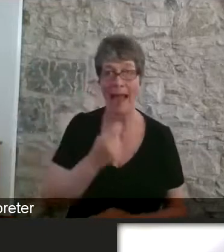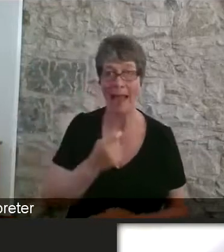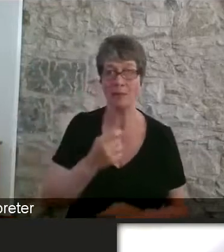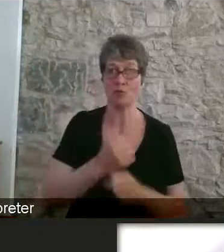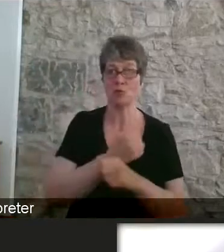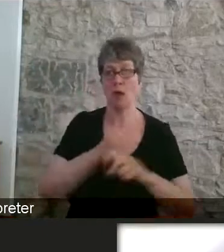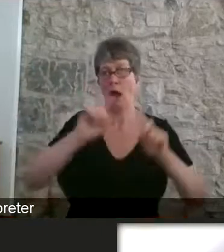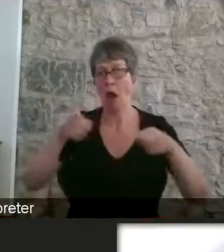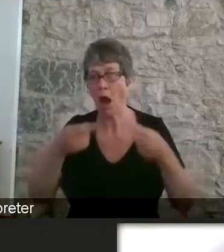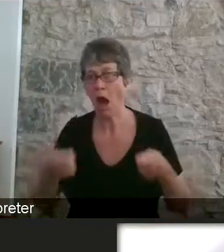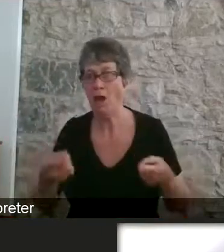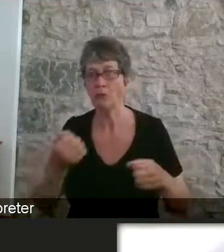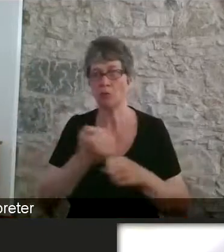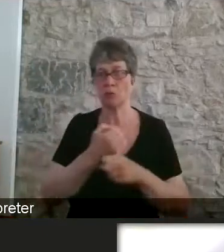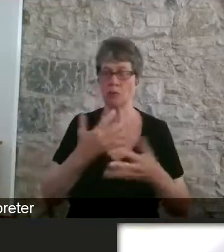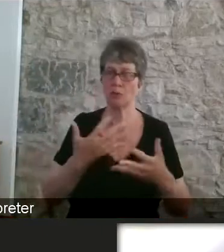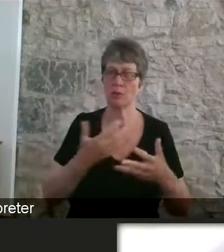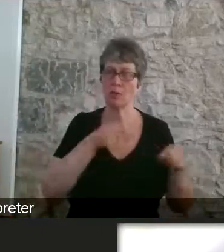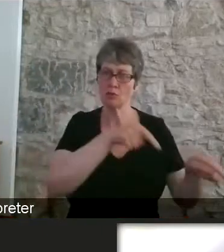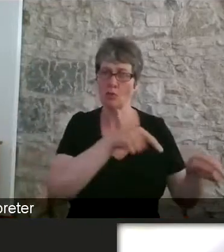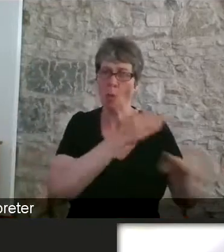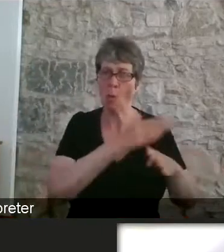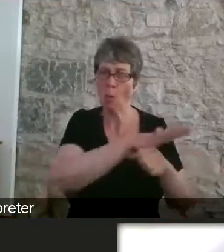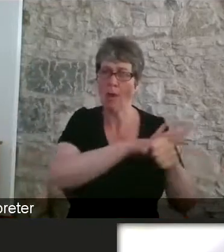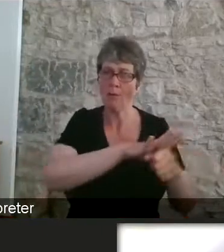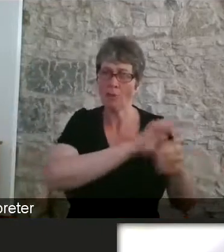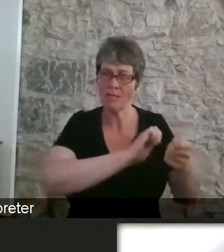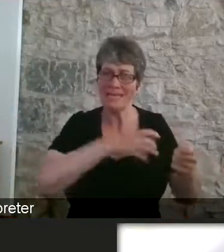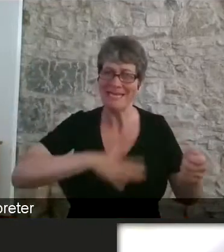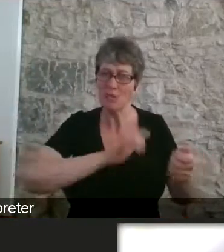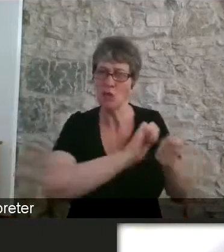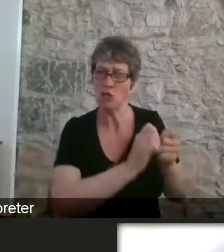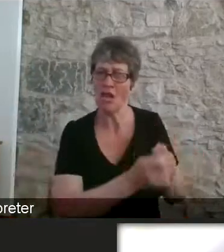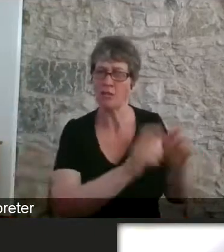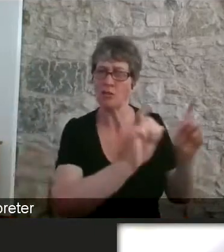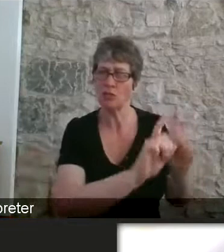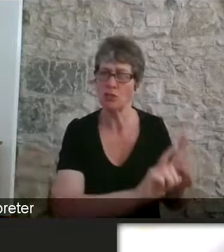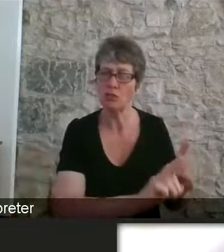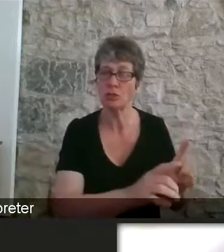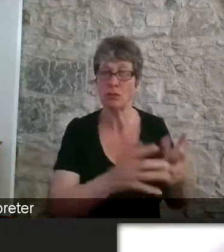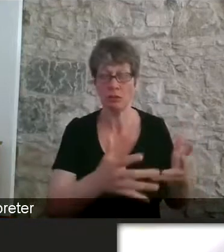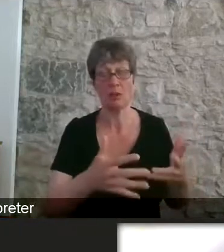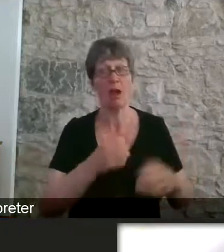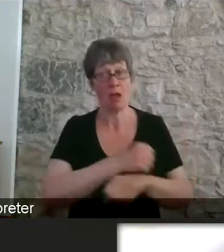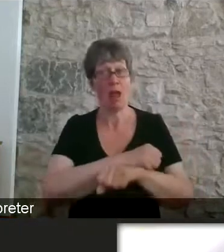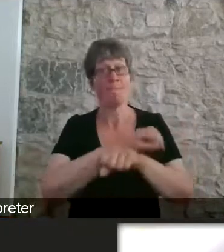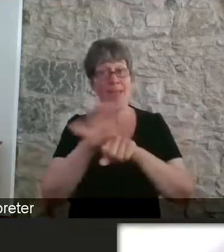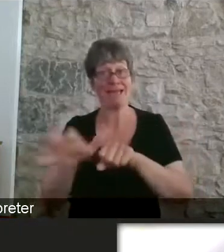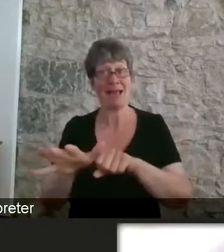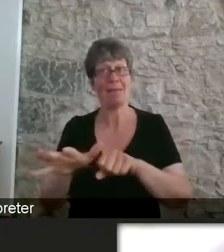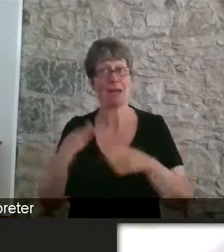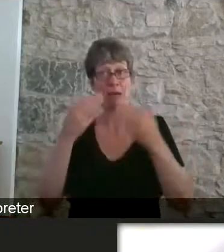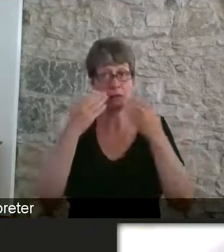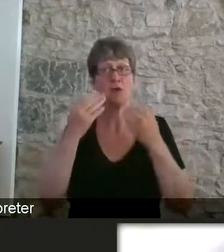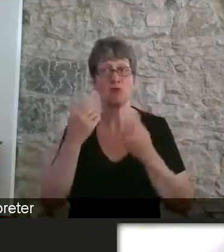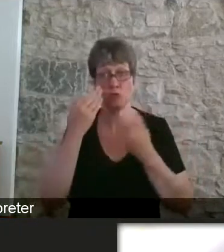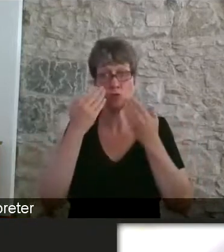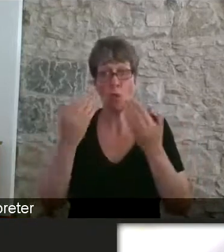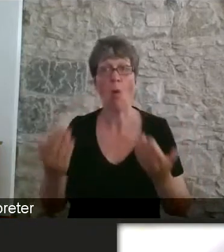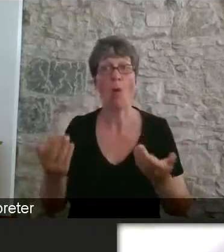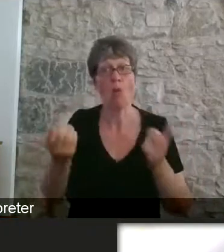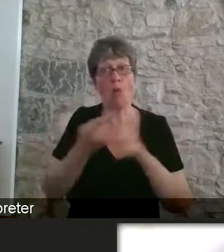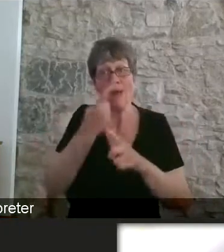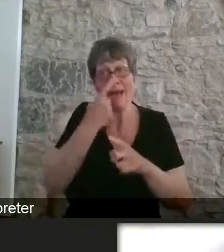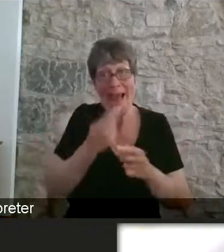don't have to be done the way that they were always done and the pandemic proved that to be the case and adjustments and by